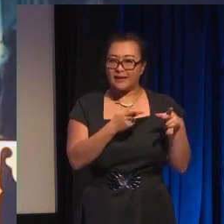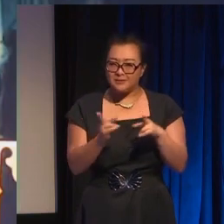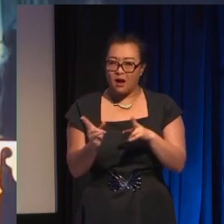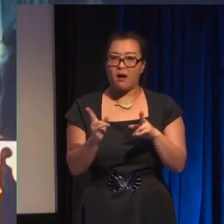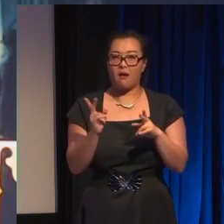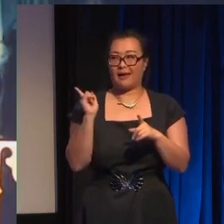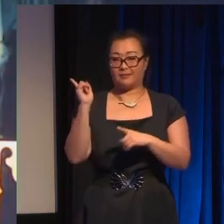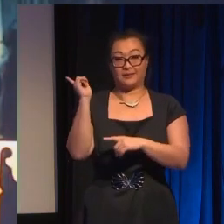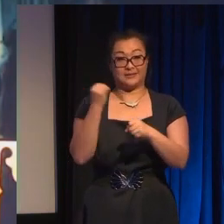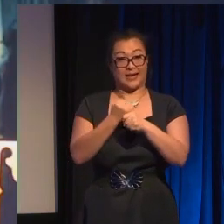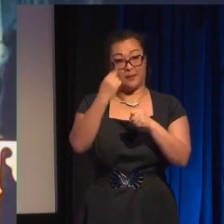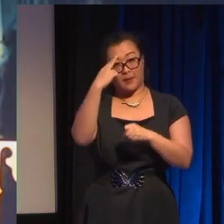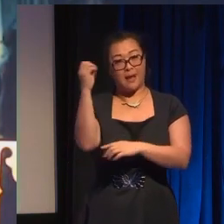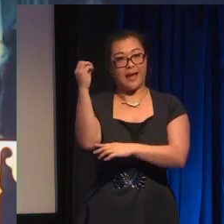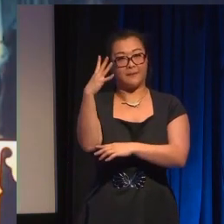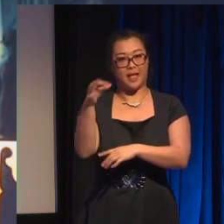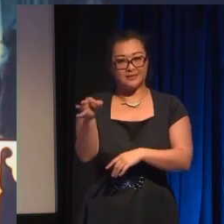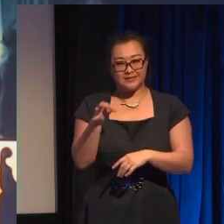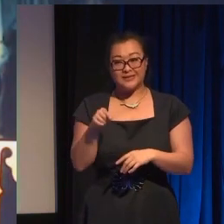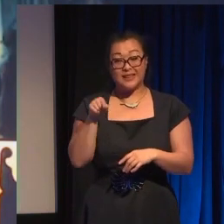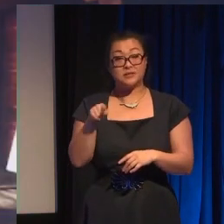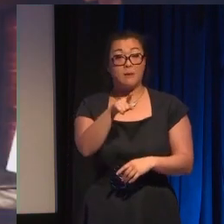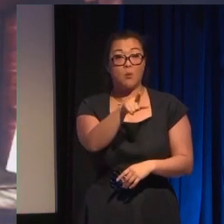adventure released last year by Grundislav Games